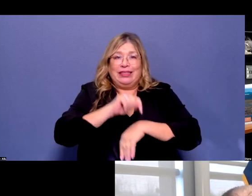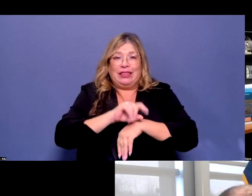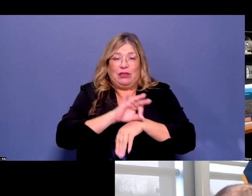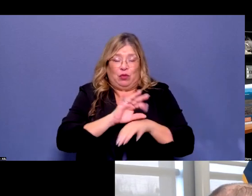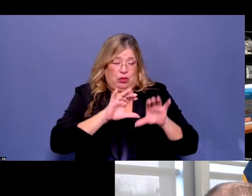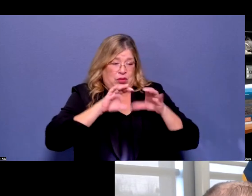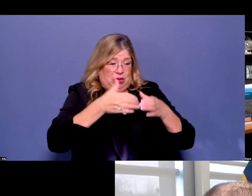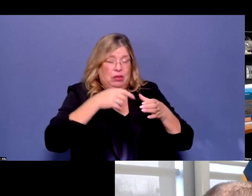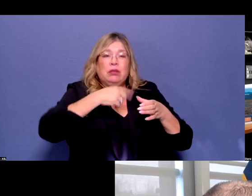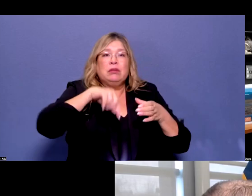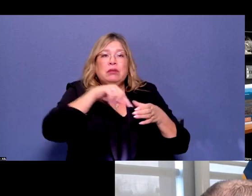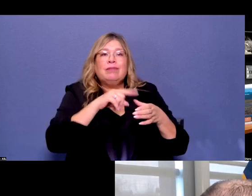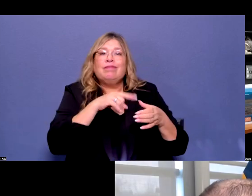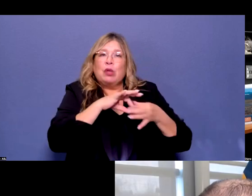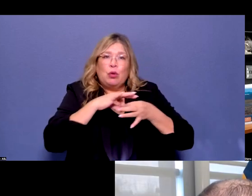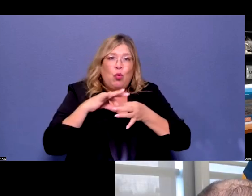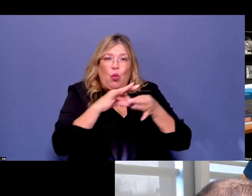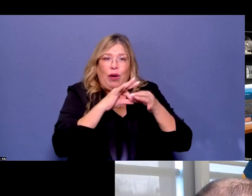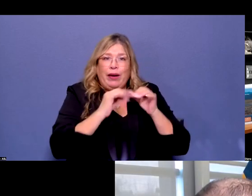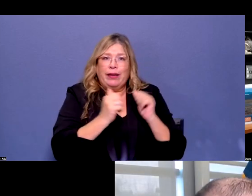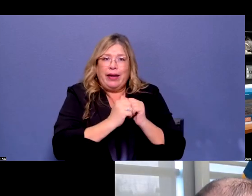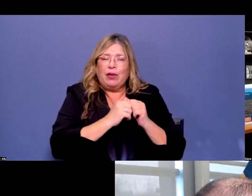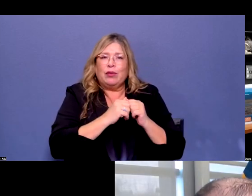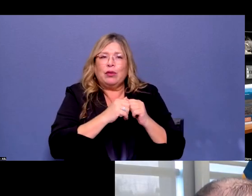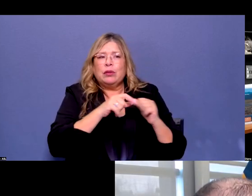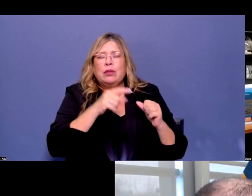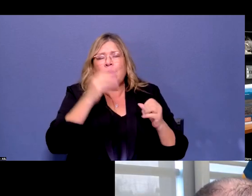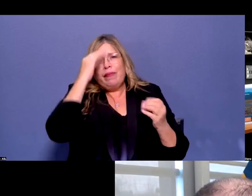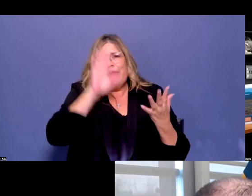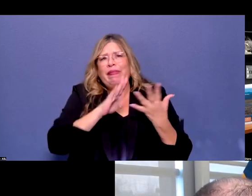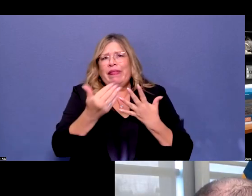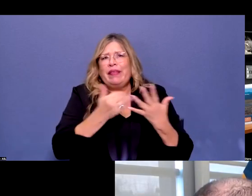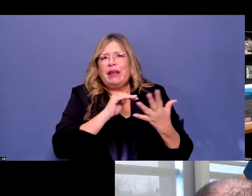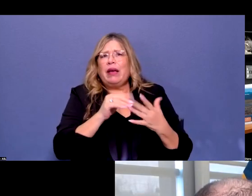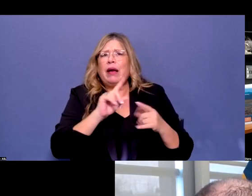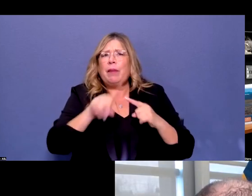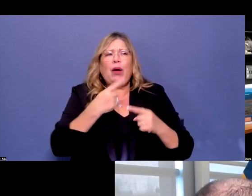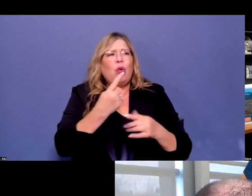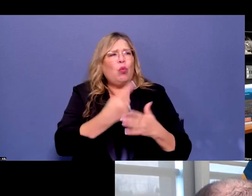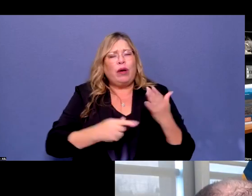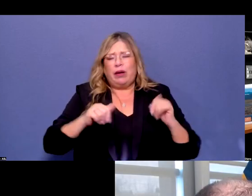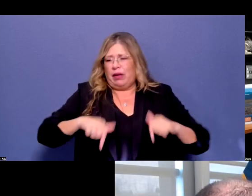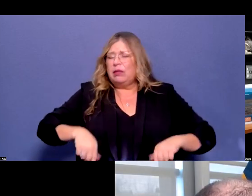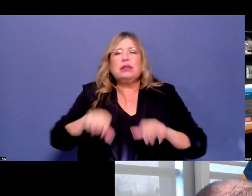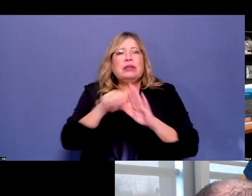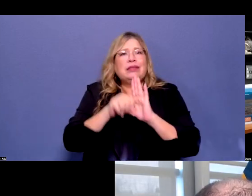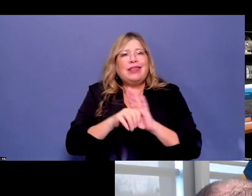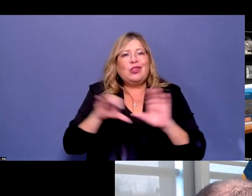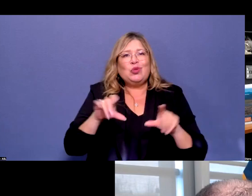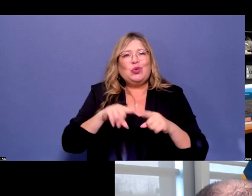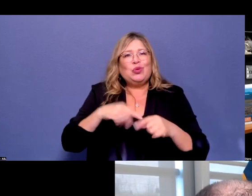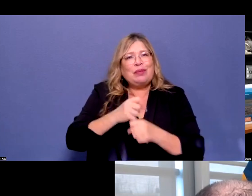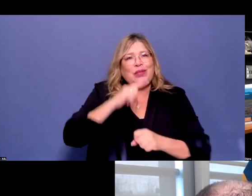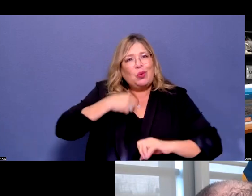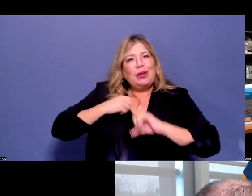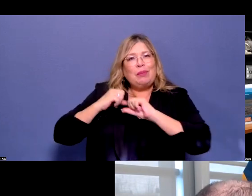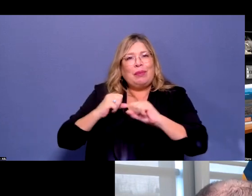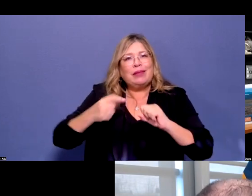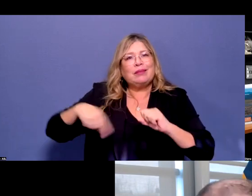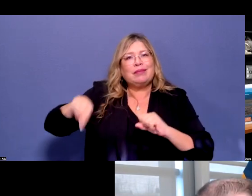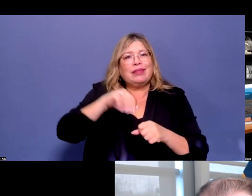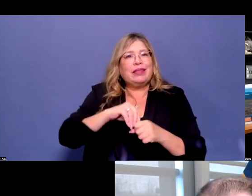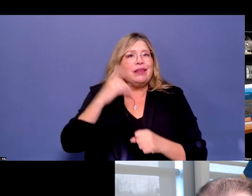together in real time to think through what are the actions that the state can do to protect Californians, regardless of